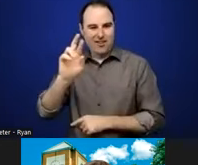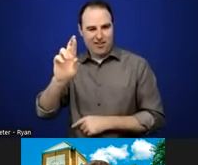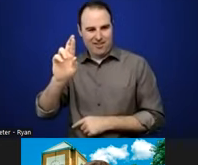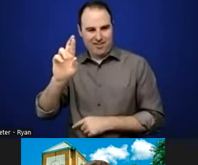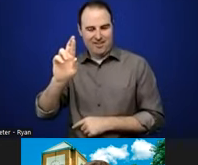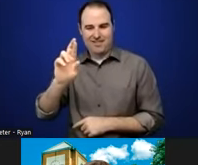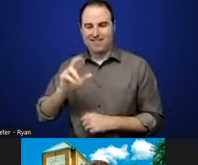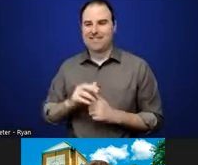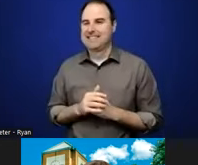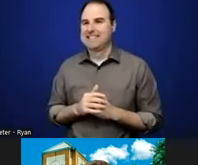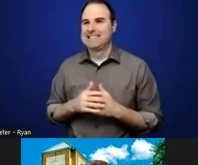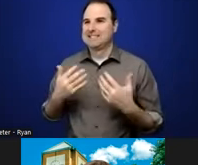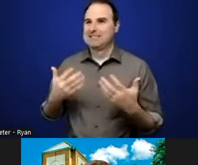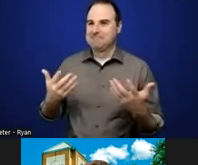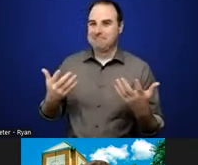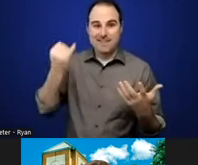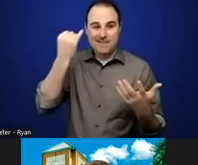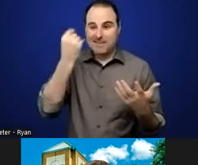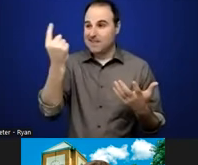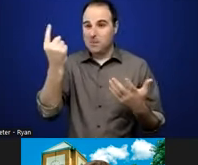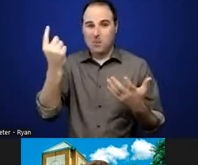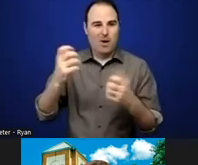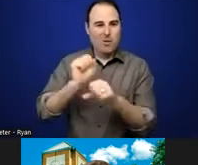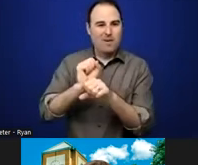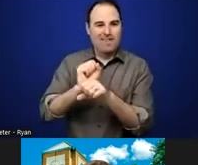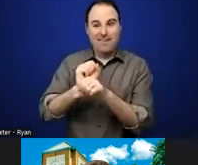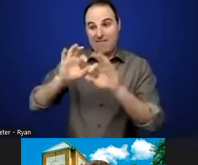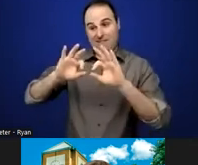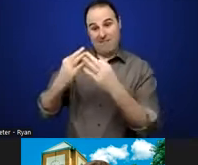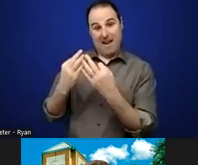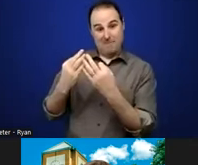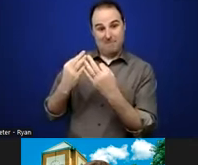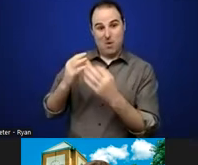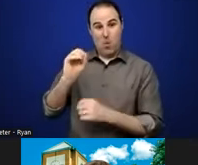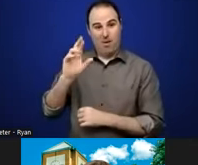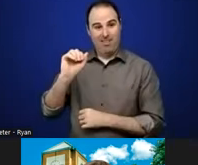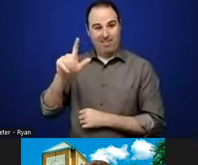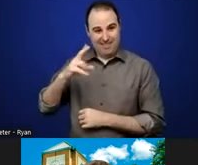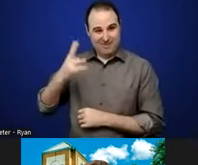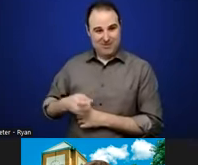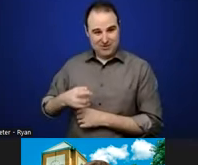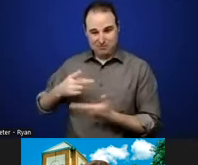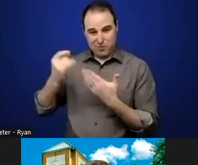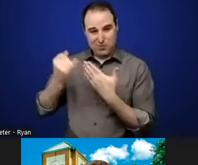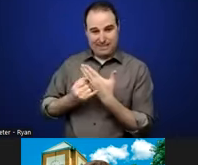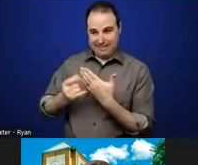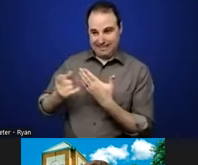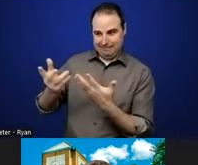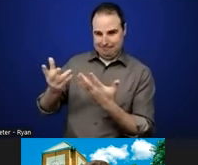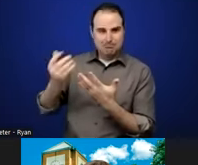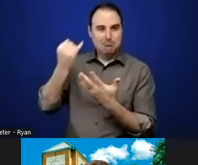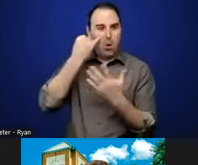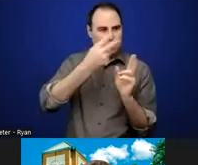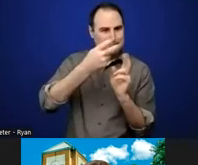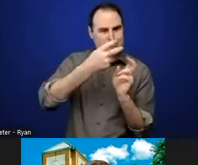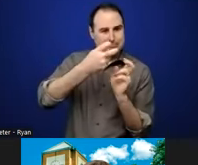family, you know, oral history project, and then think about how that can be available in the virtual reality space. I've never been, you know, I haven't spent much time